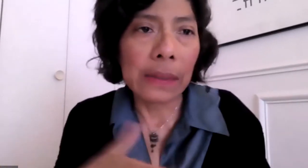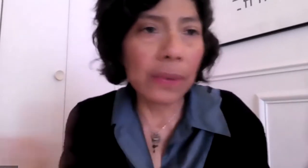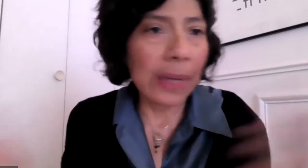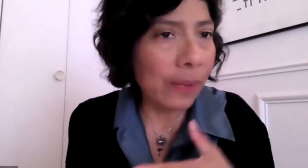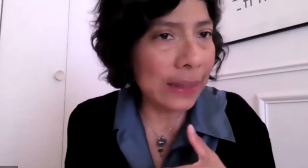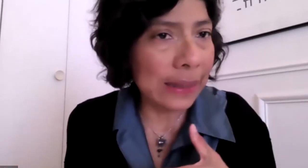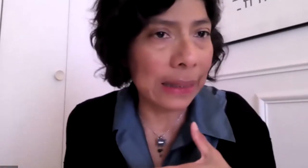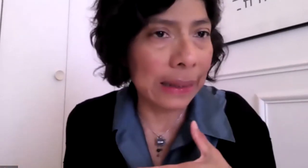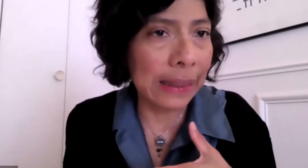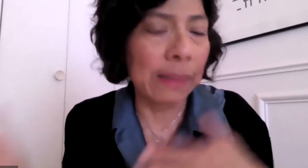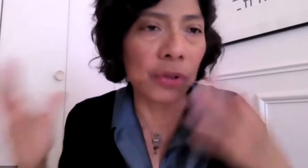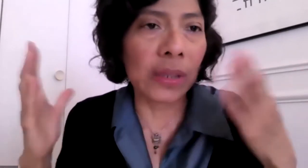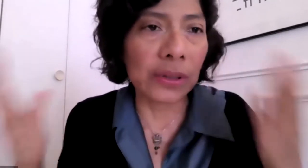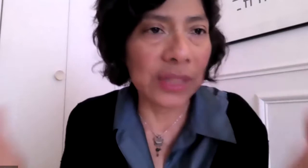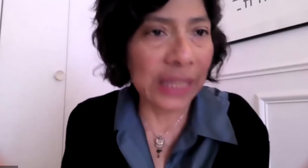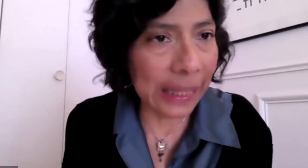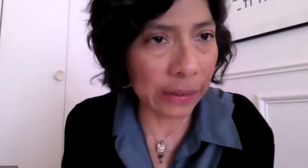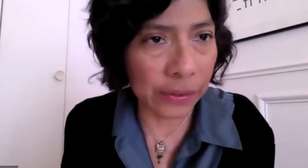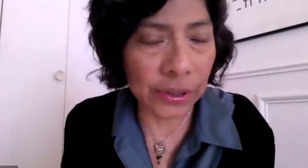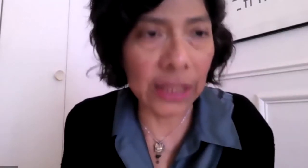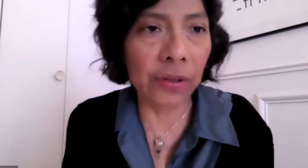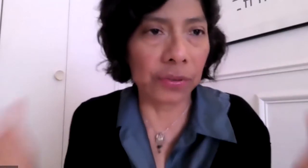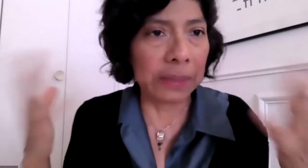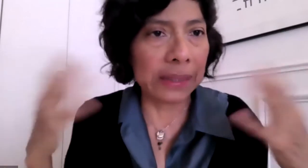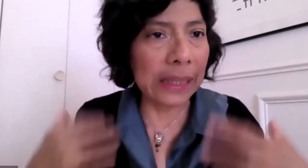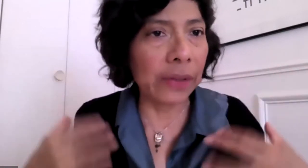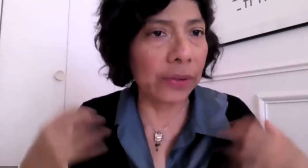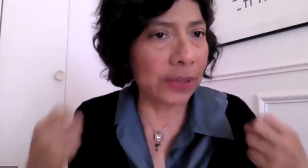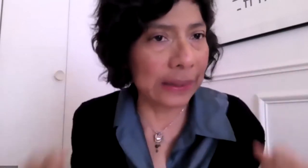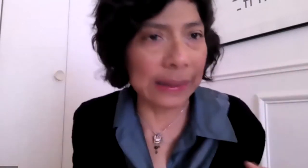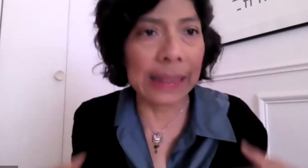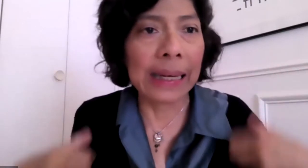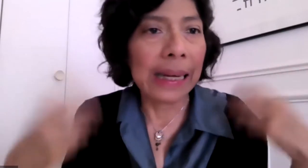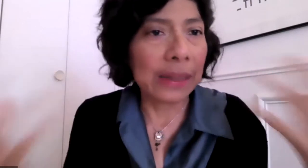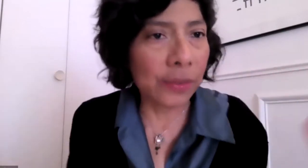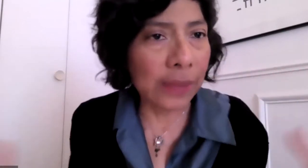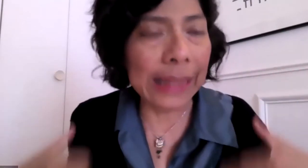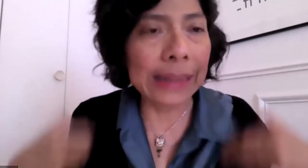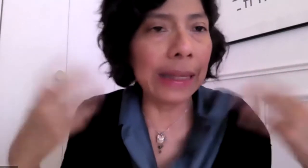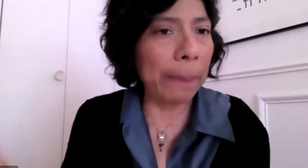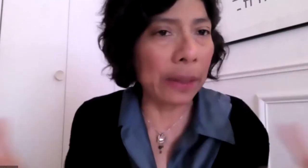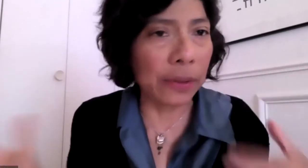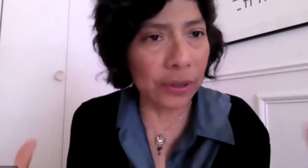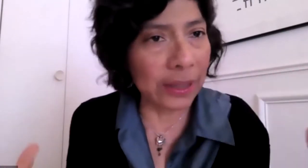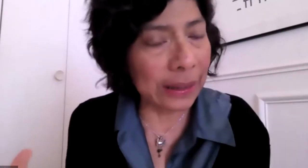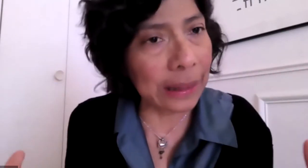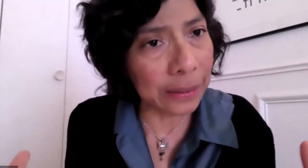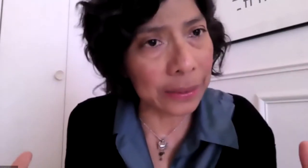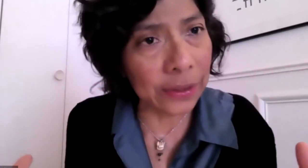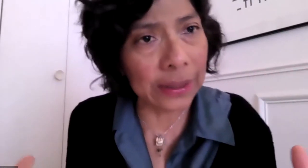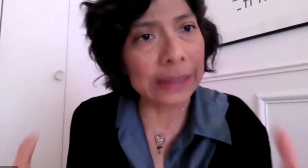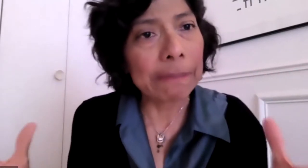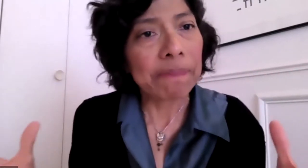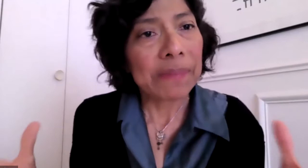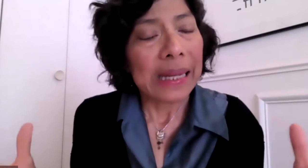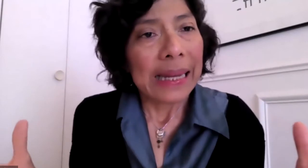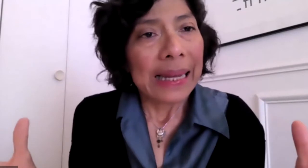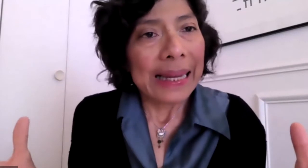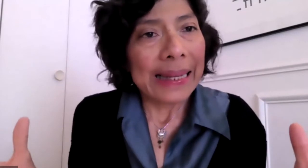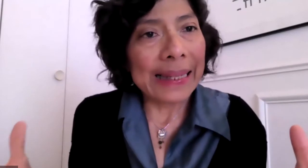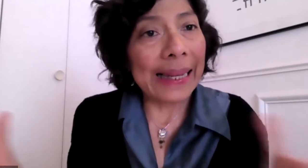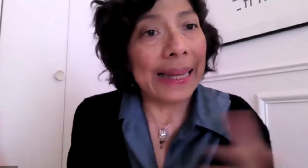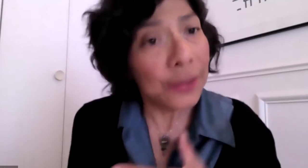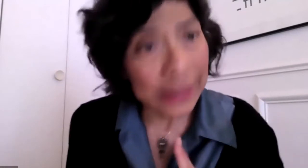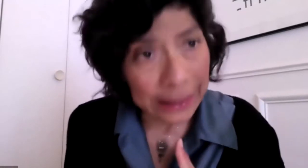But what I didn't mention when the children arrived with their typical